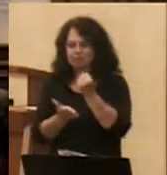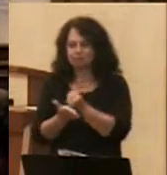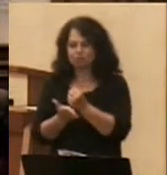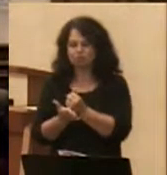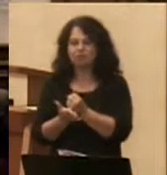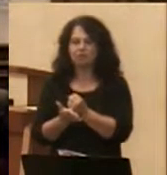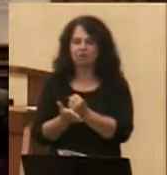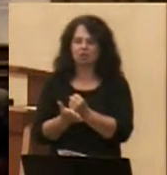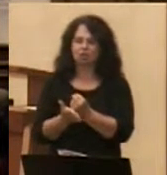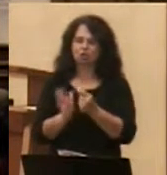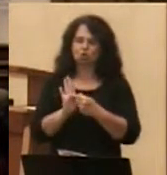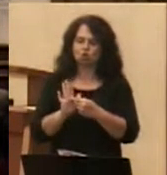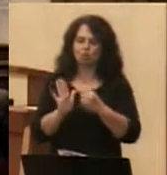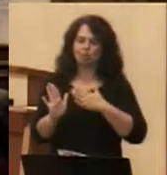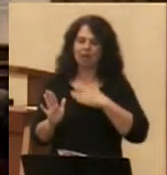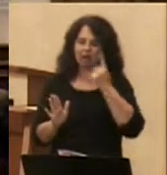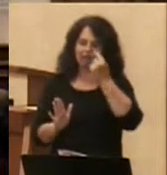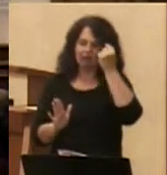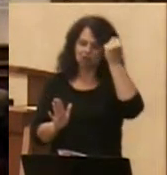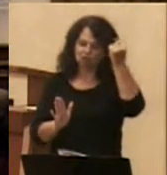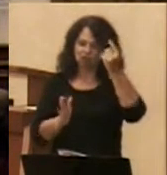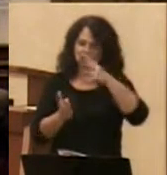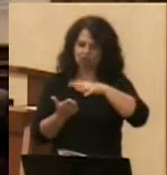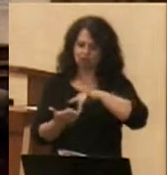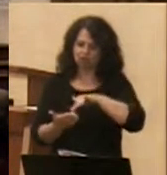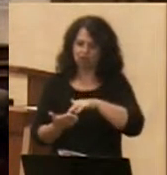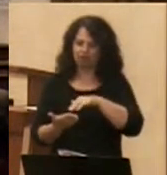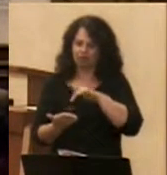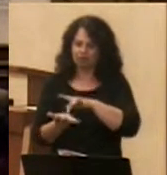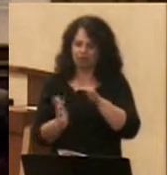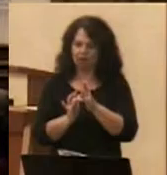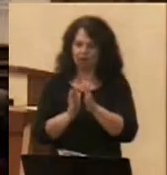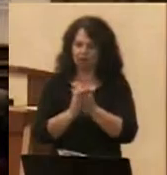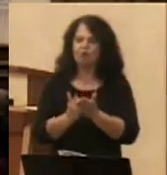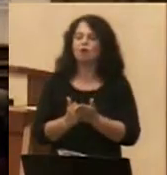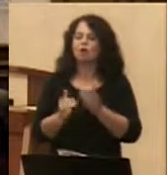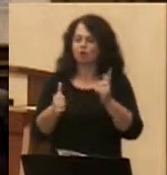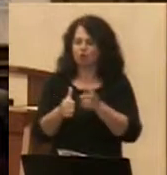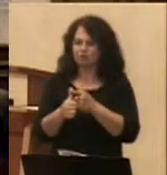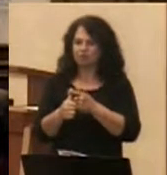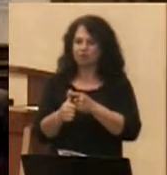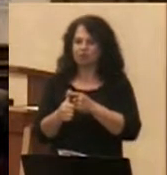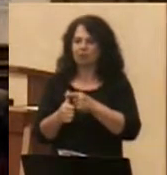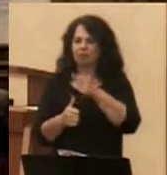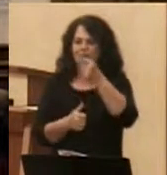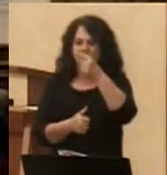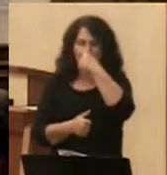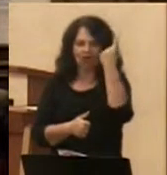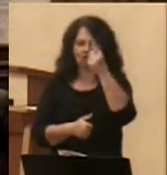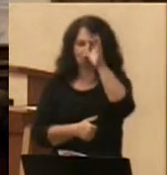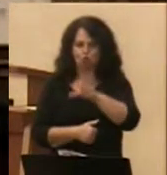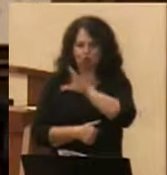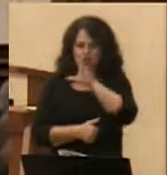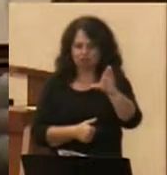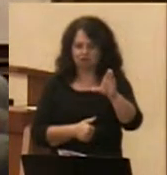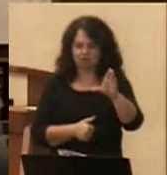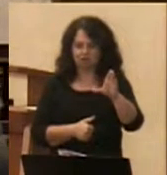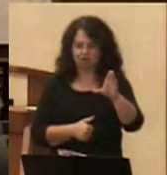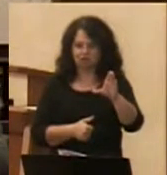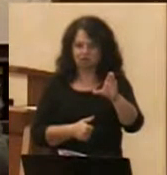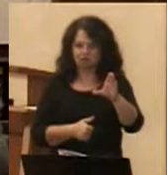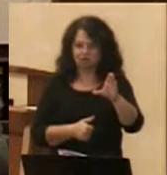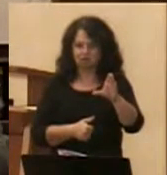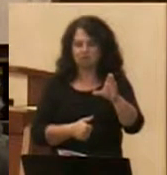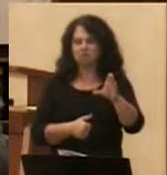The first should be a black cross in a heart which retains its